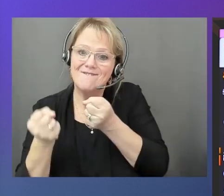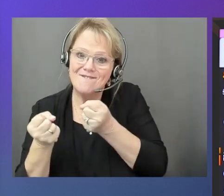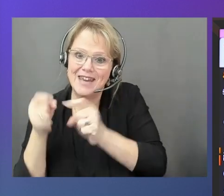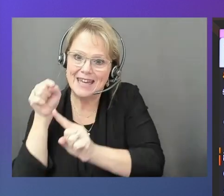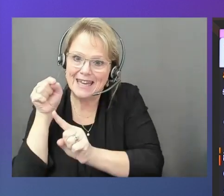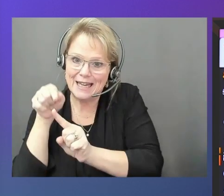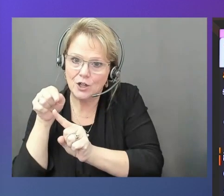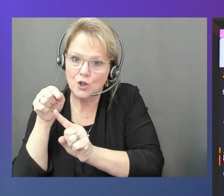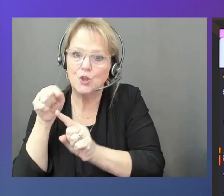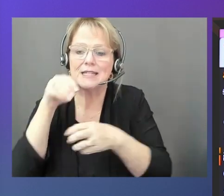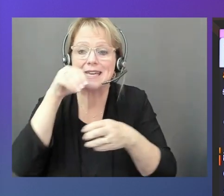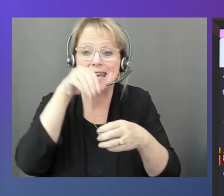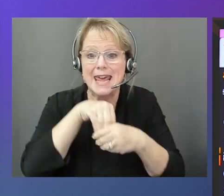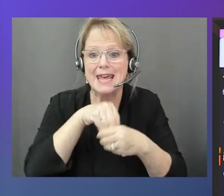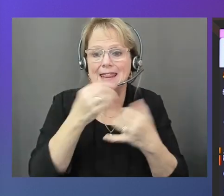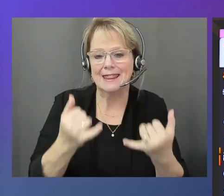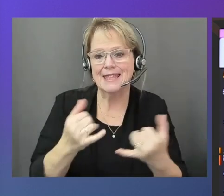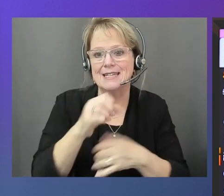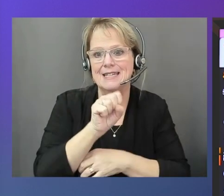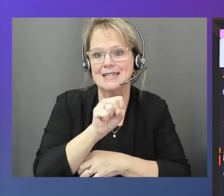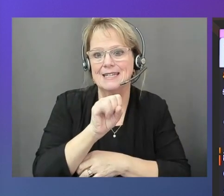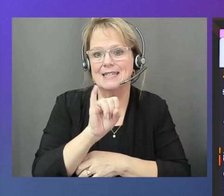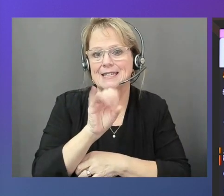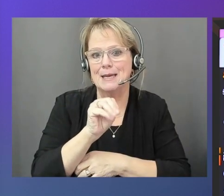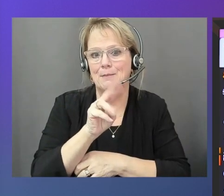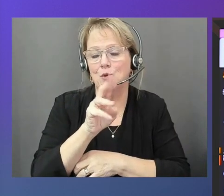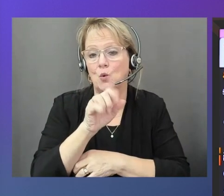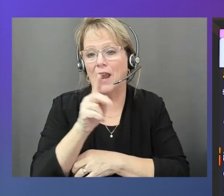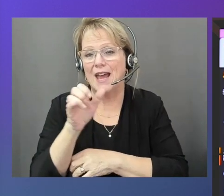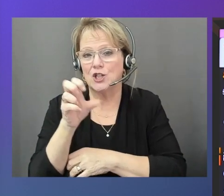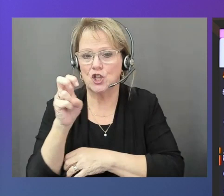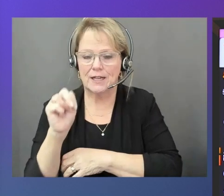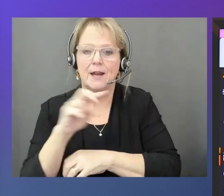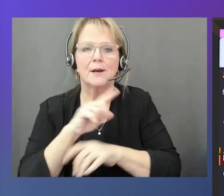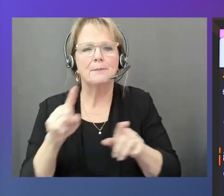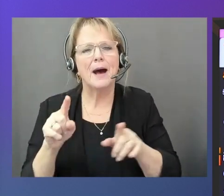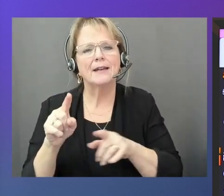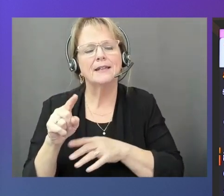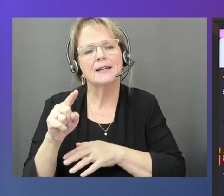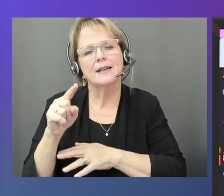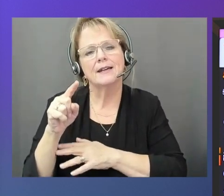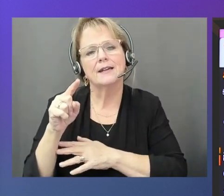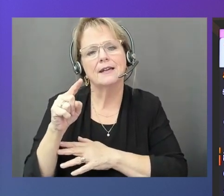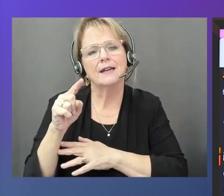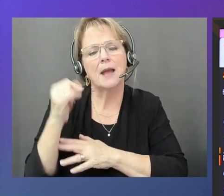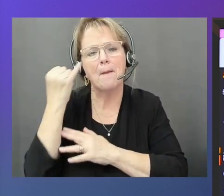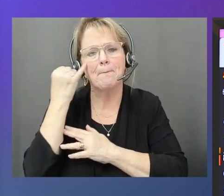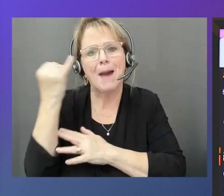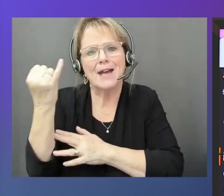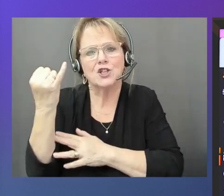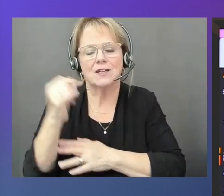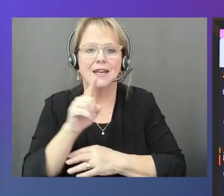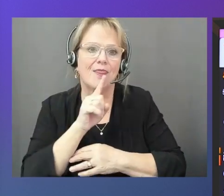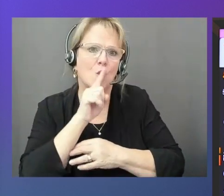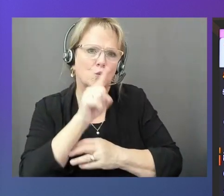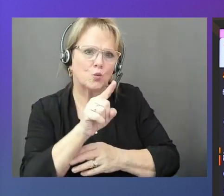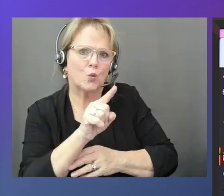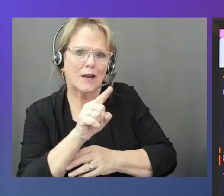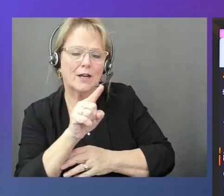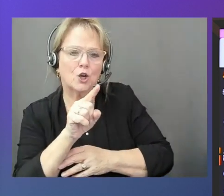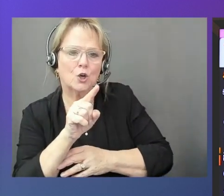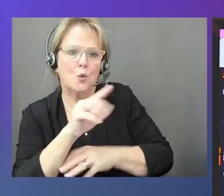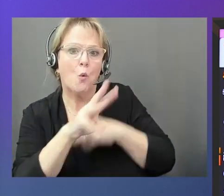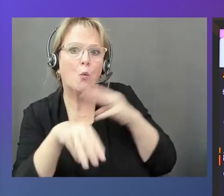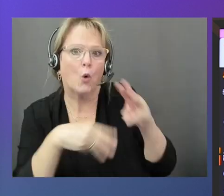But essentially, imagine in the real scenario, right, in the real world,